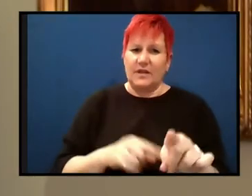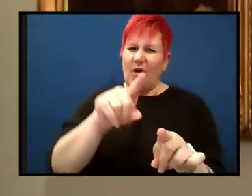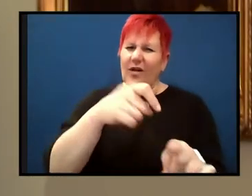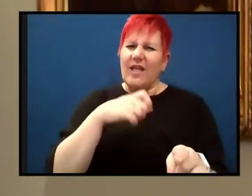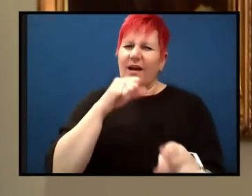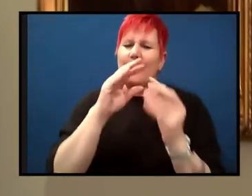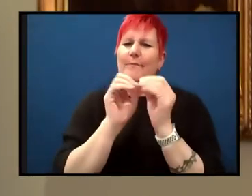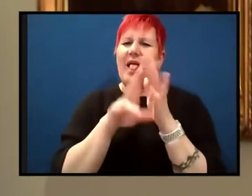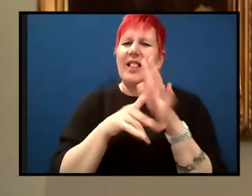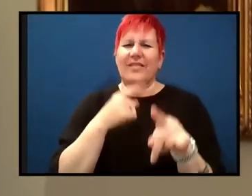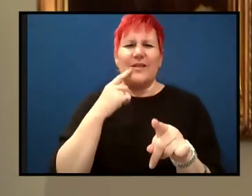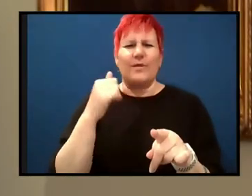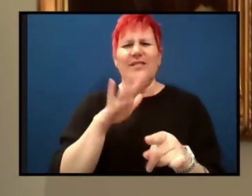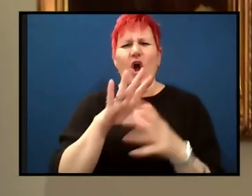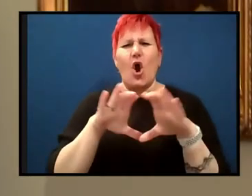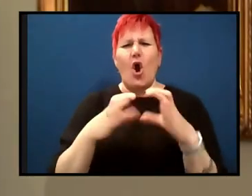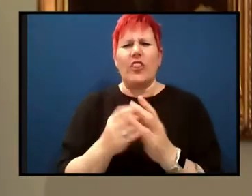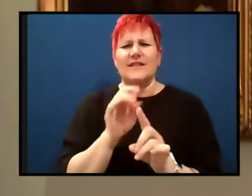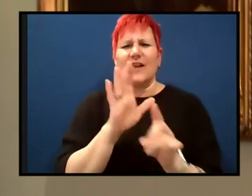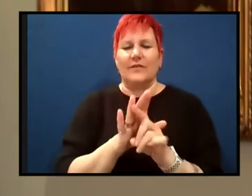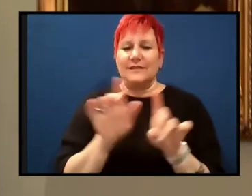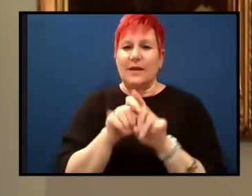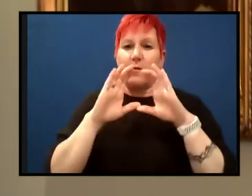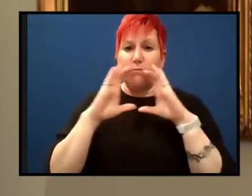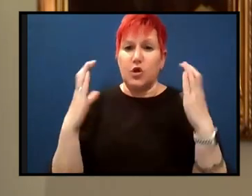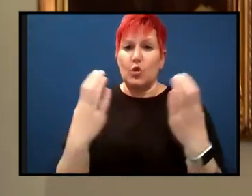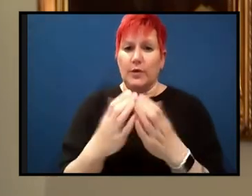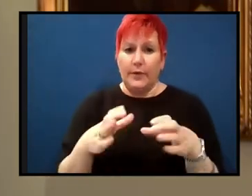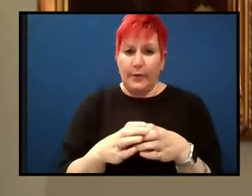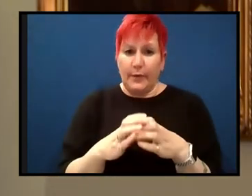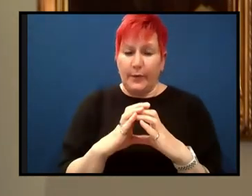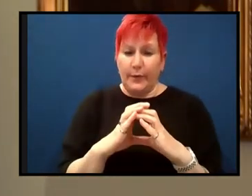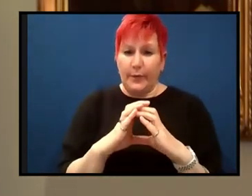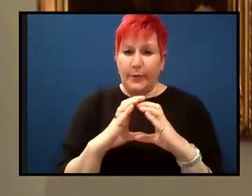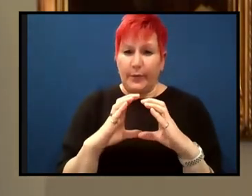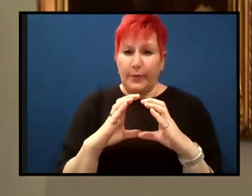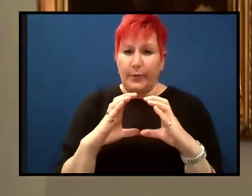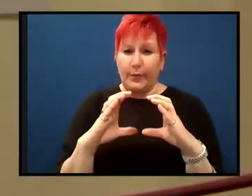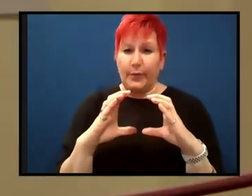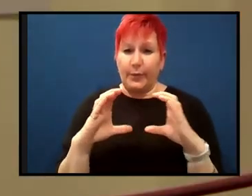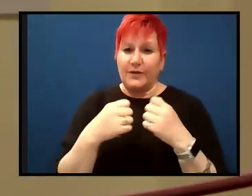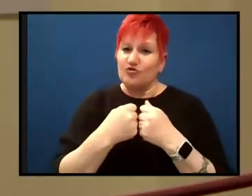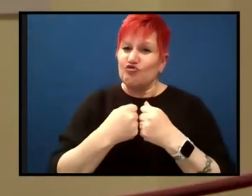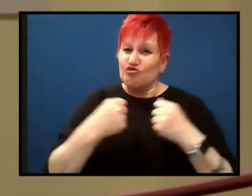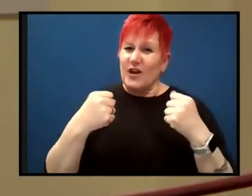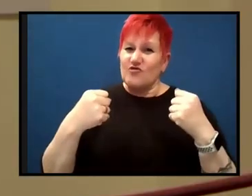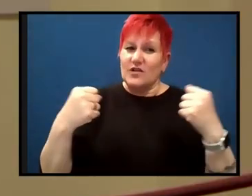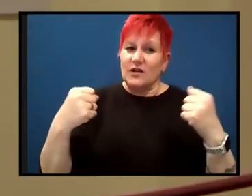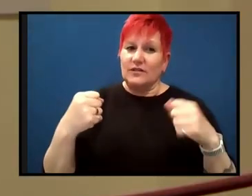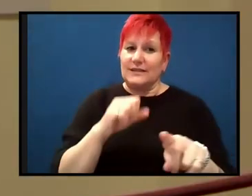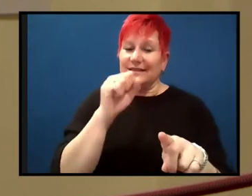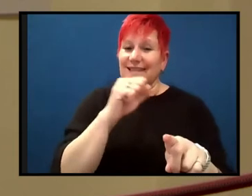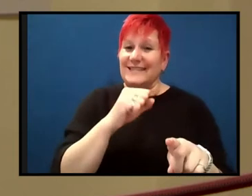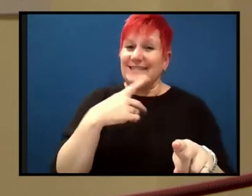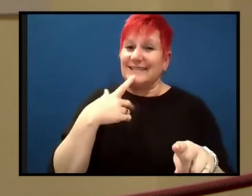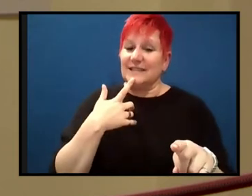and as it, as it gets bigger, as if you drawn the map on the balloon, would stretch apart. And the continental crust once covered